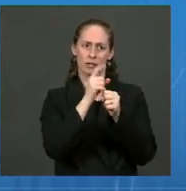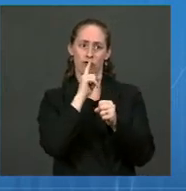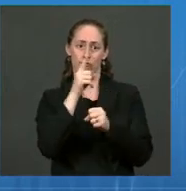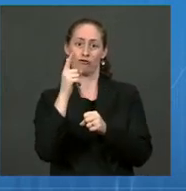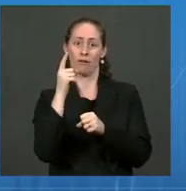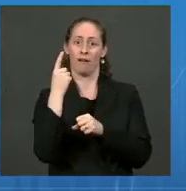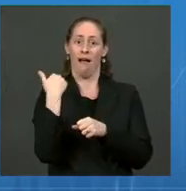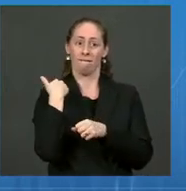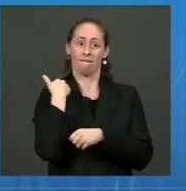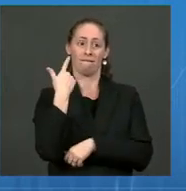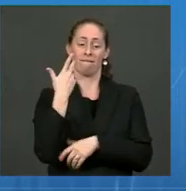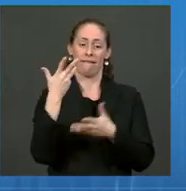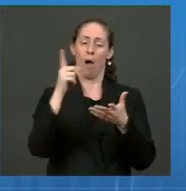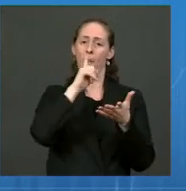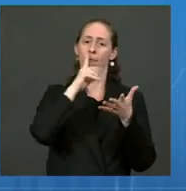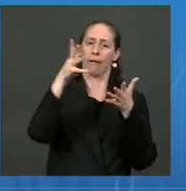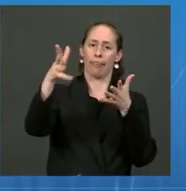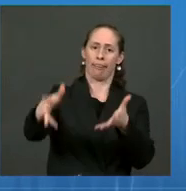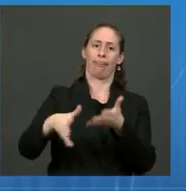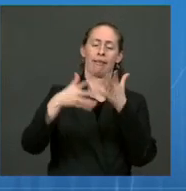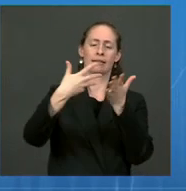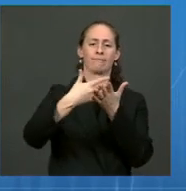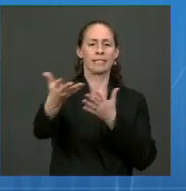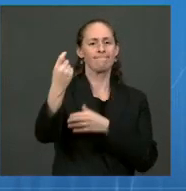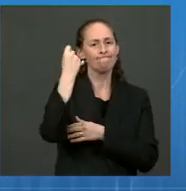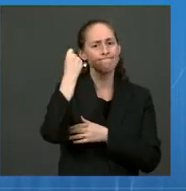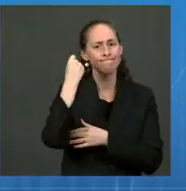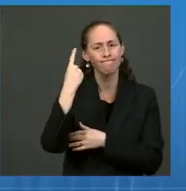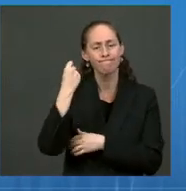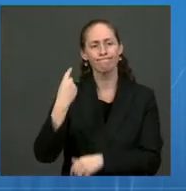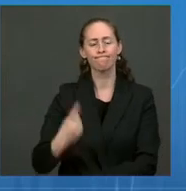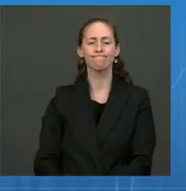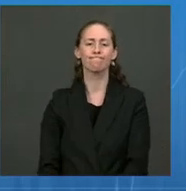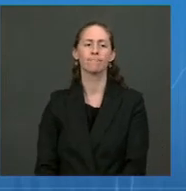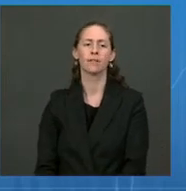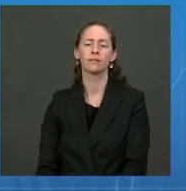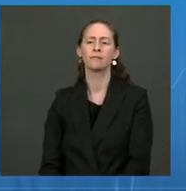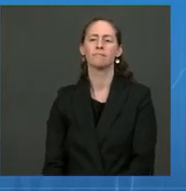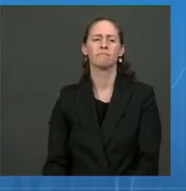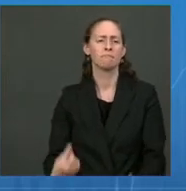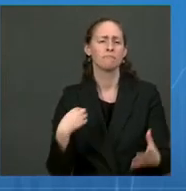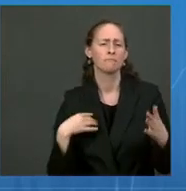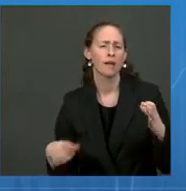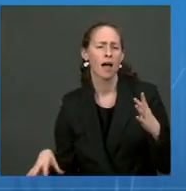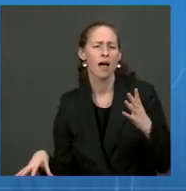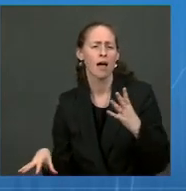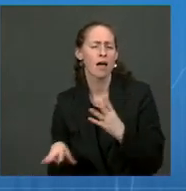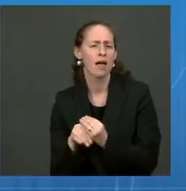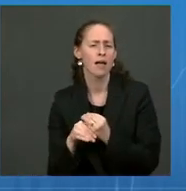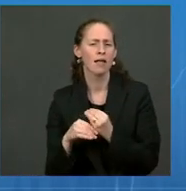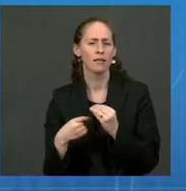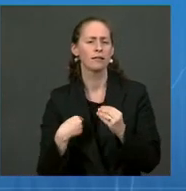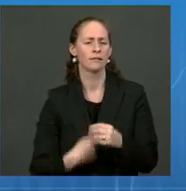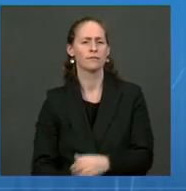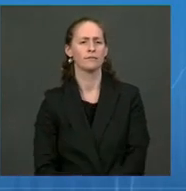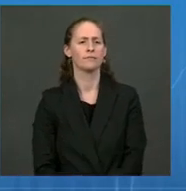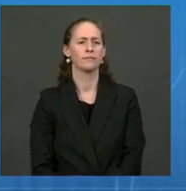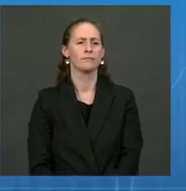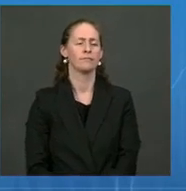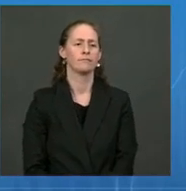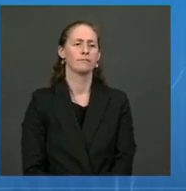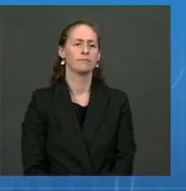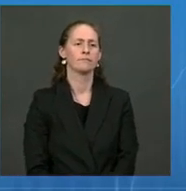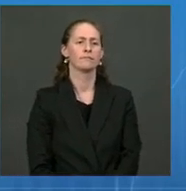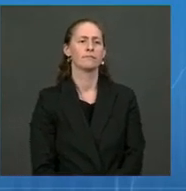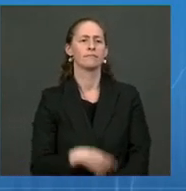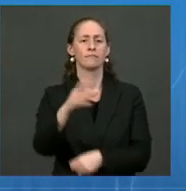shots in arms. Dr. Walensky, anything? Please. Yeah, if I might chime in. So CDC is working in over 60 countries and have